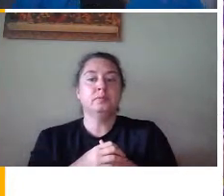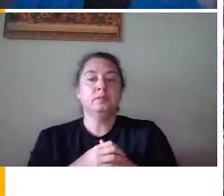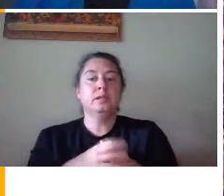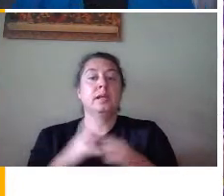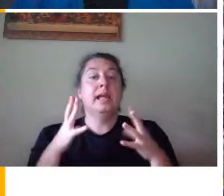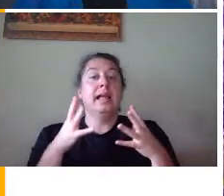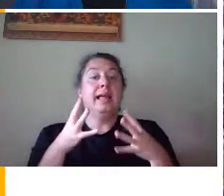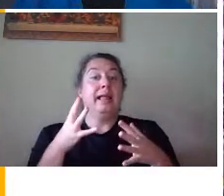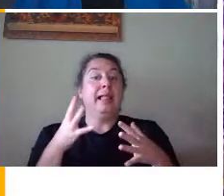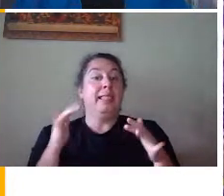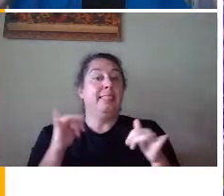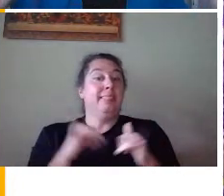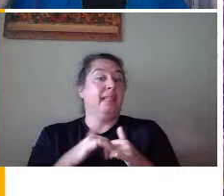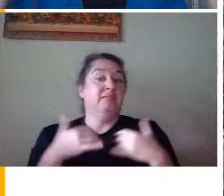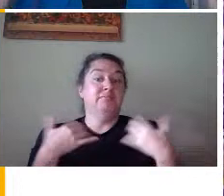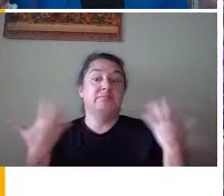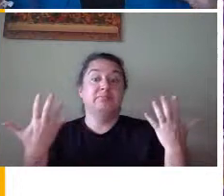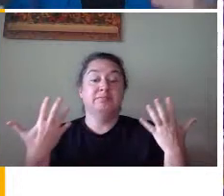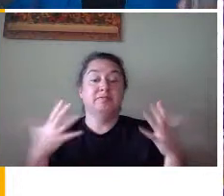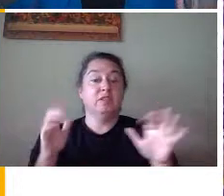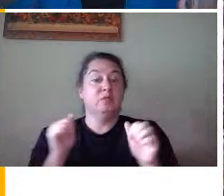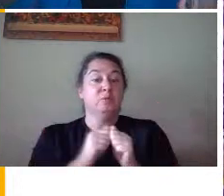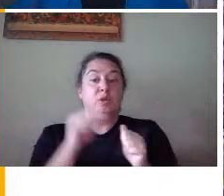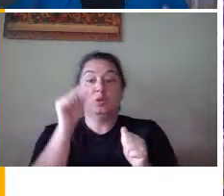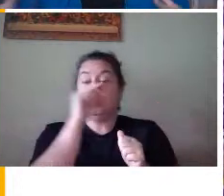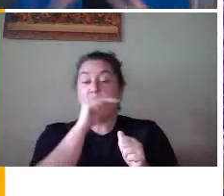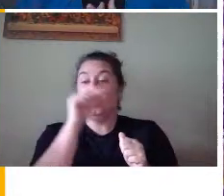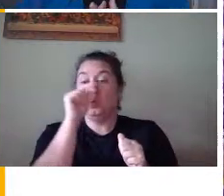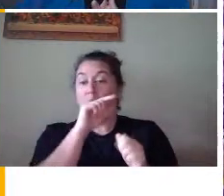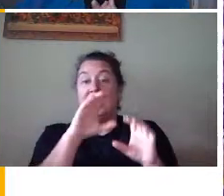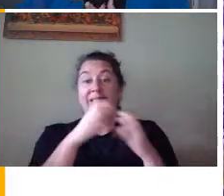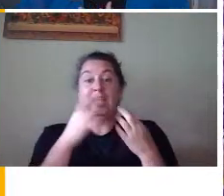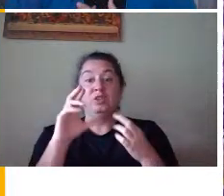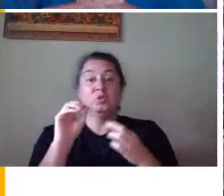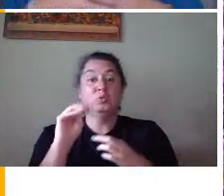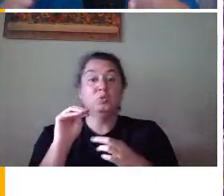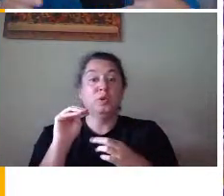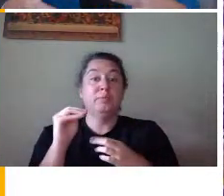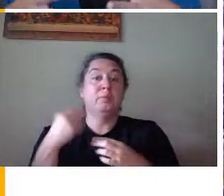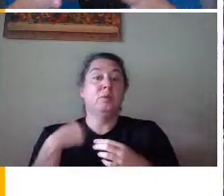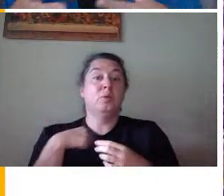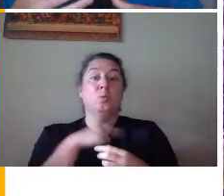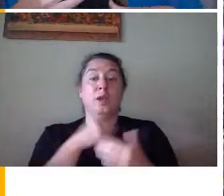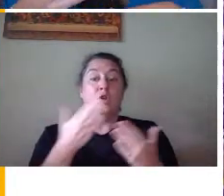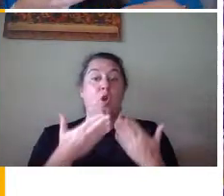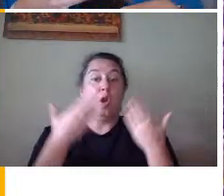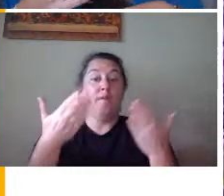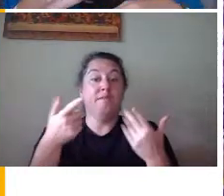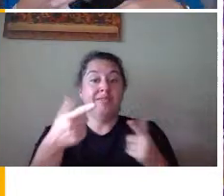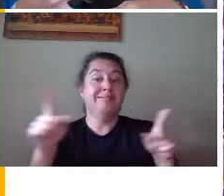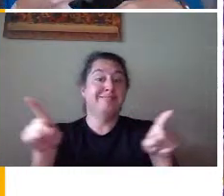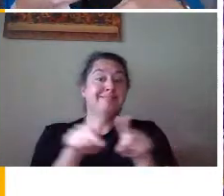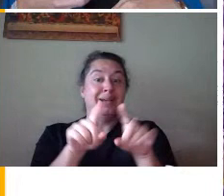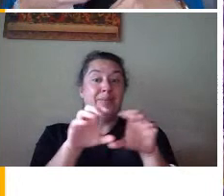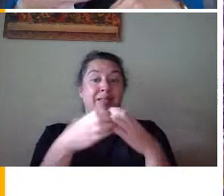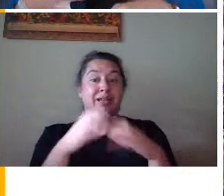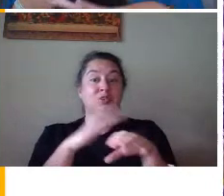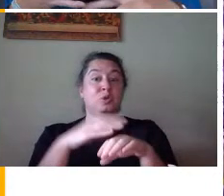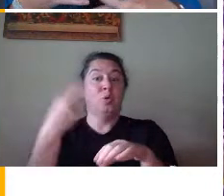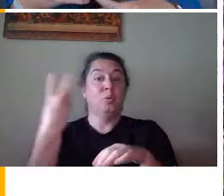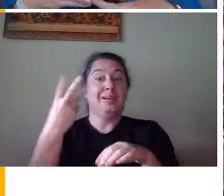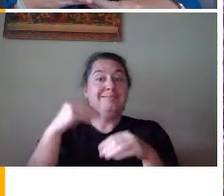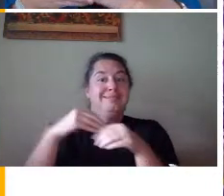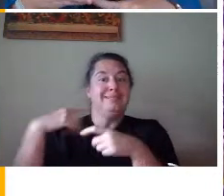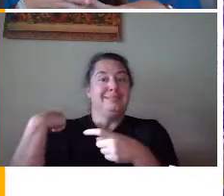And that wraps up the Google Classroom overview. We are offering this exact same class on Wednesday in Spanish